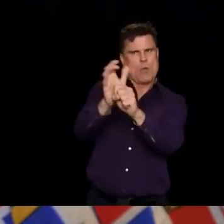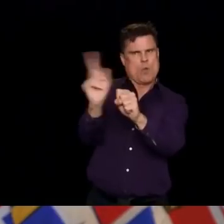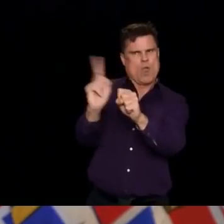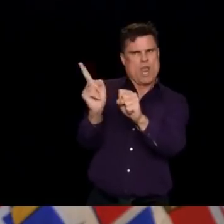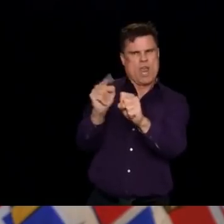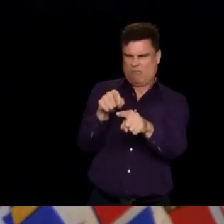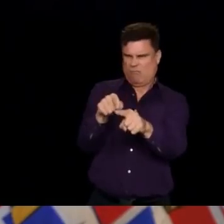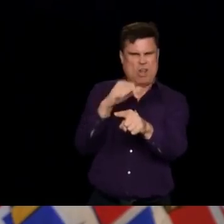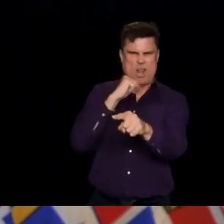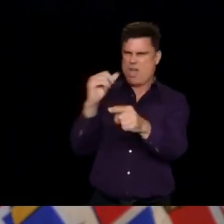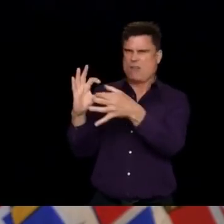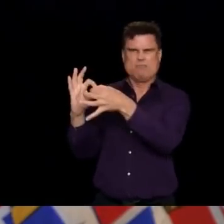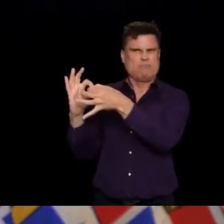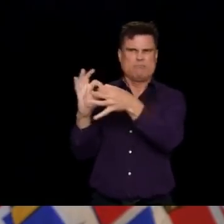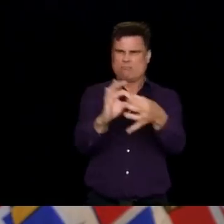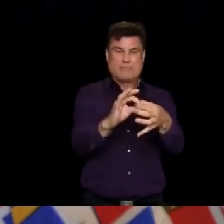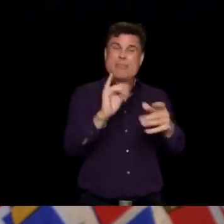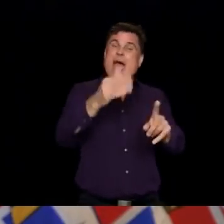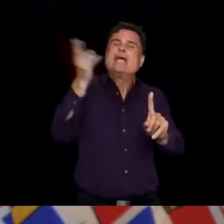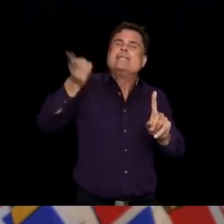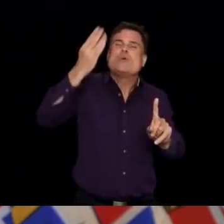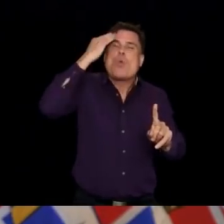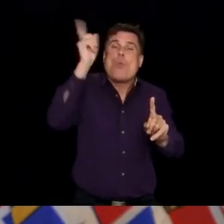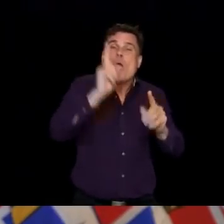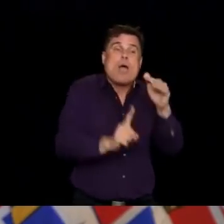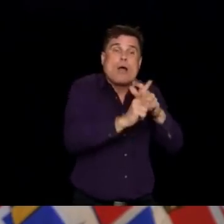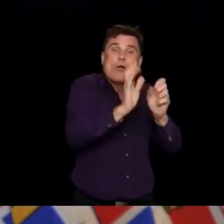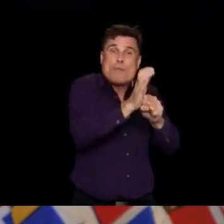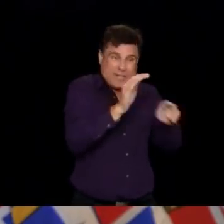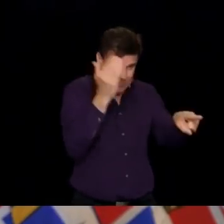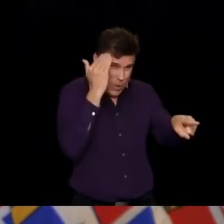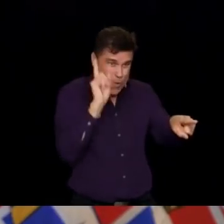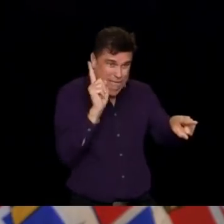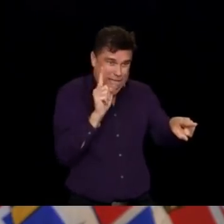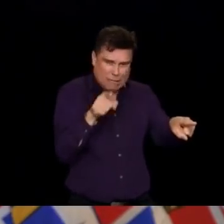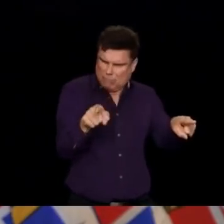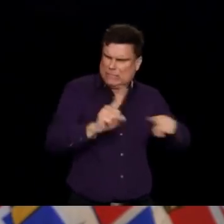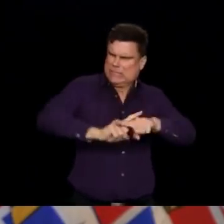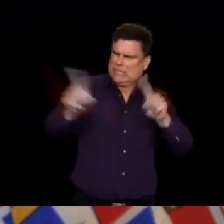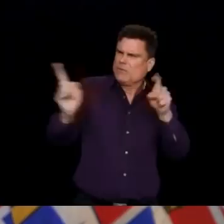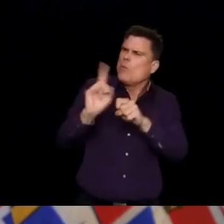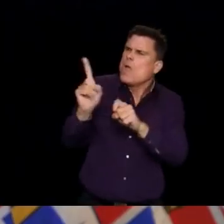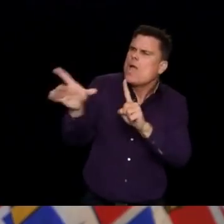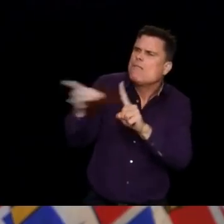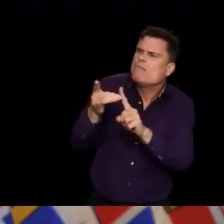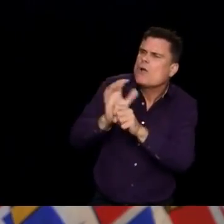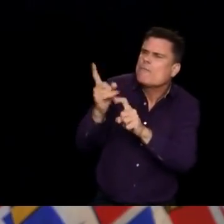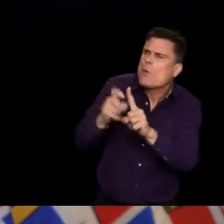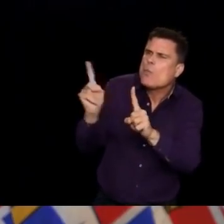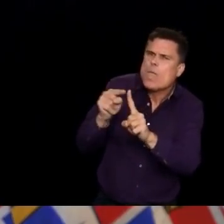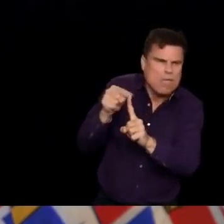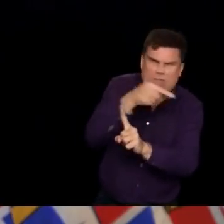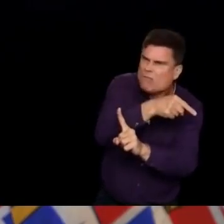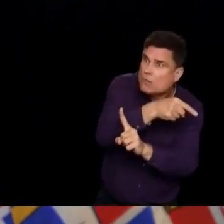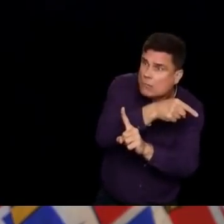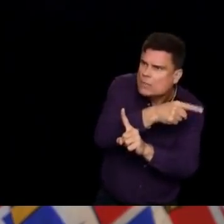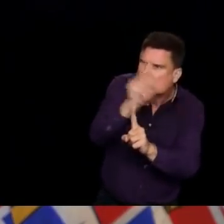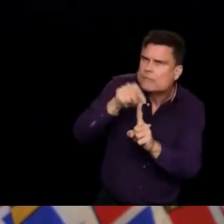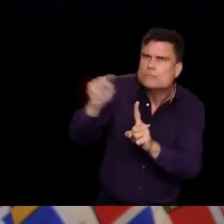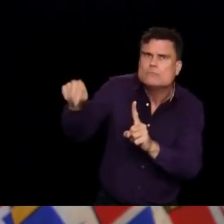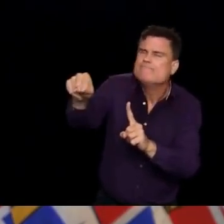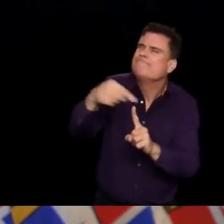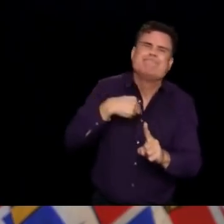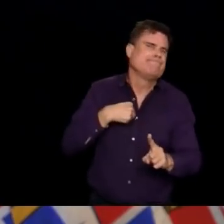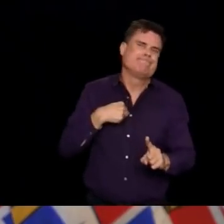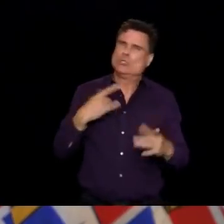And when you have people who are skilled at doing that and we can find people and link people and stop the outbreaks